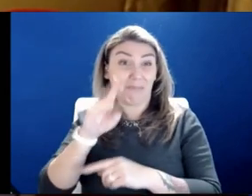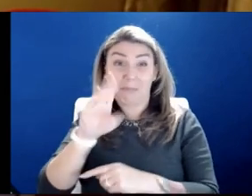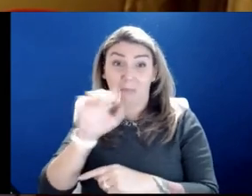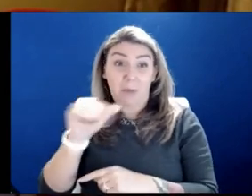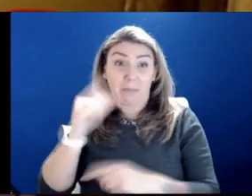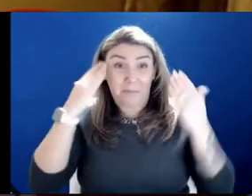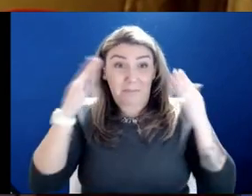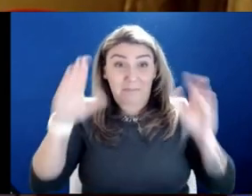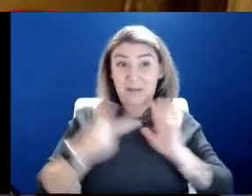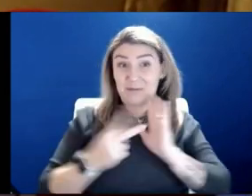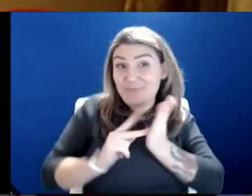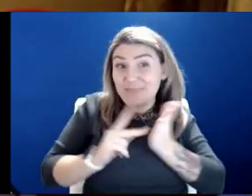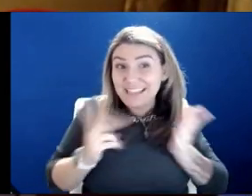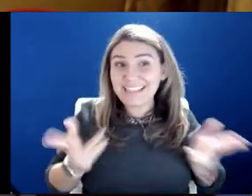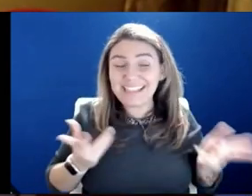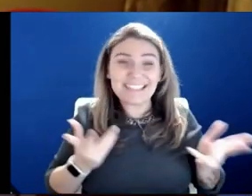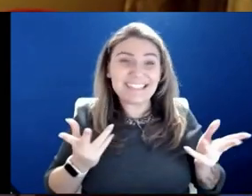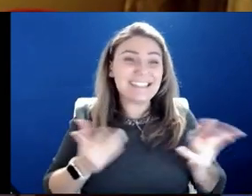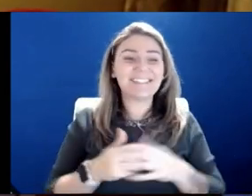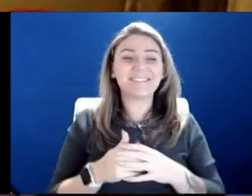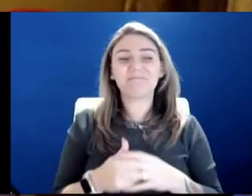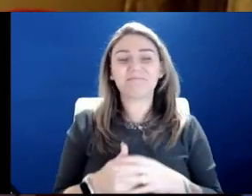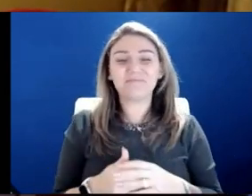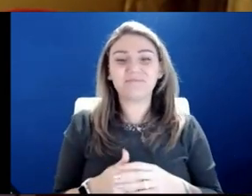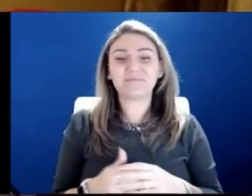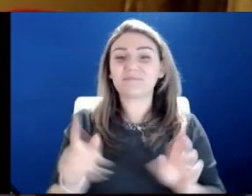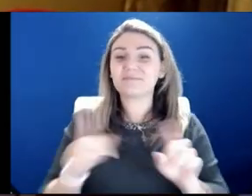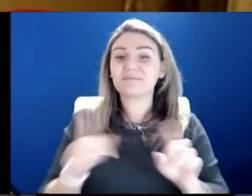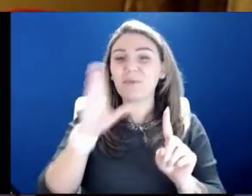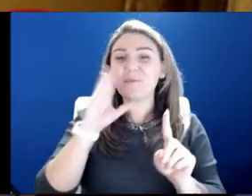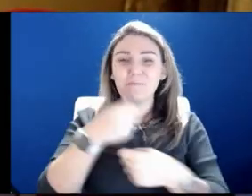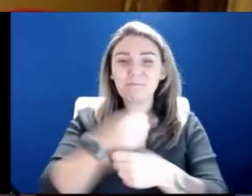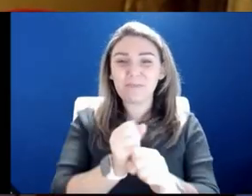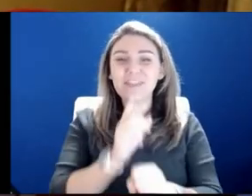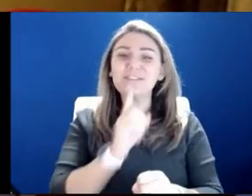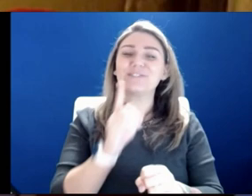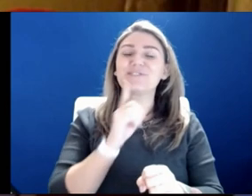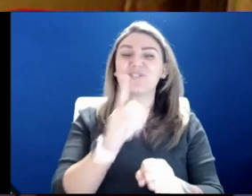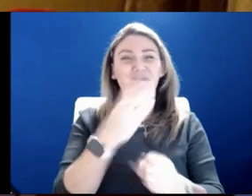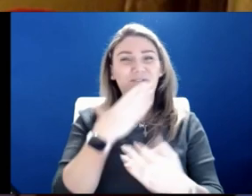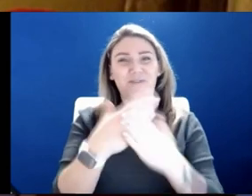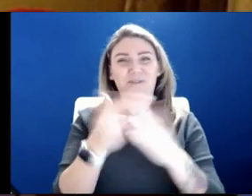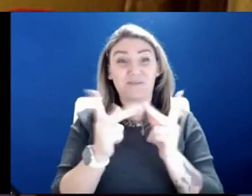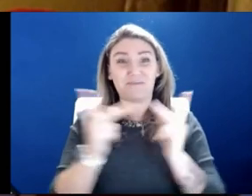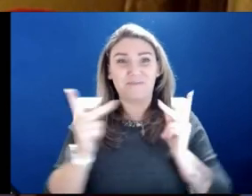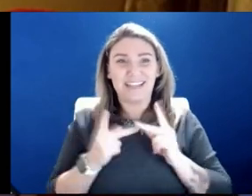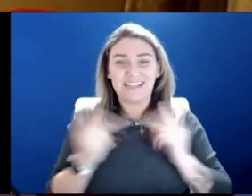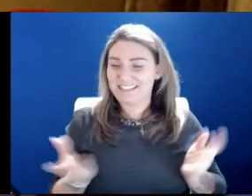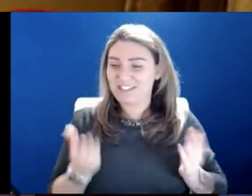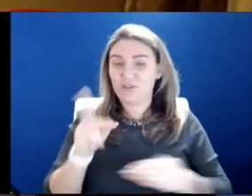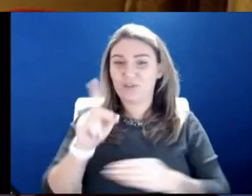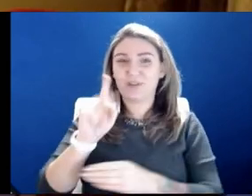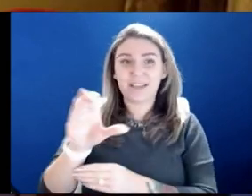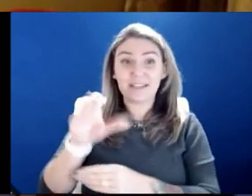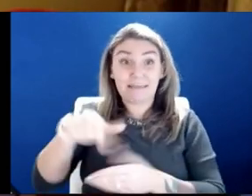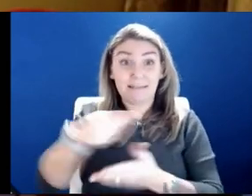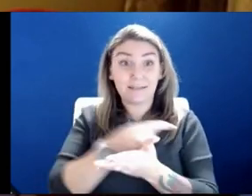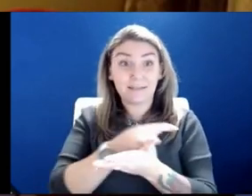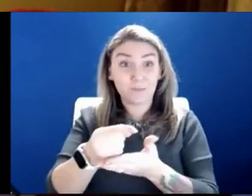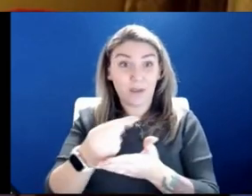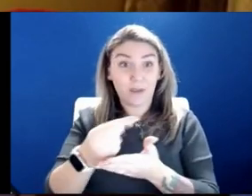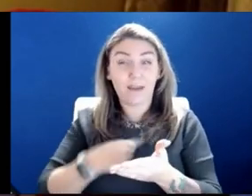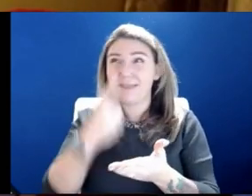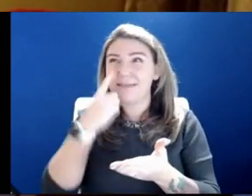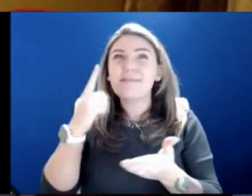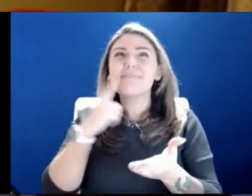Exactly. But, you know, we will, we will make sure that we get it to a good place here in Kansas City. This week, I think the